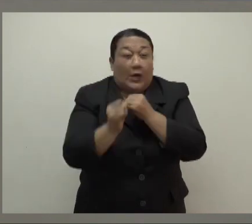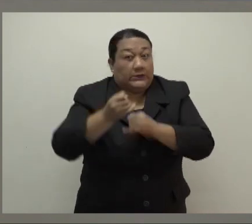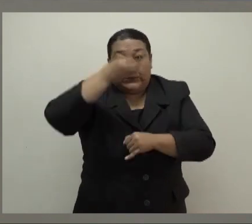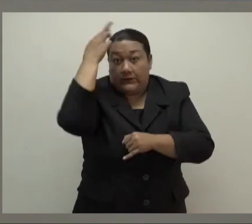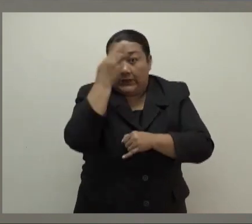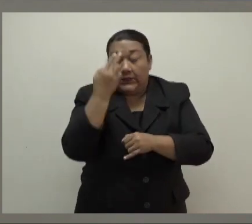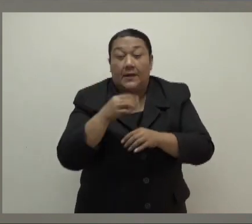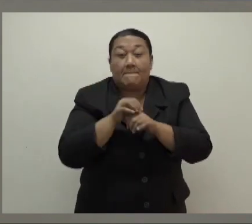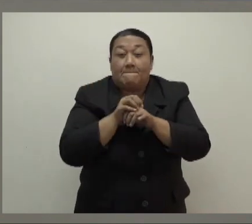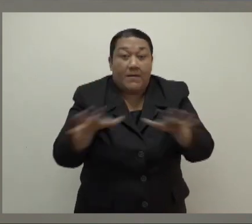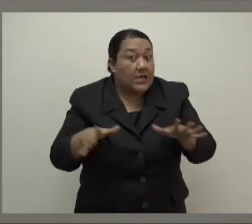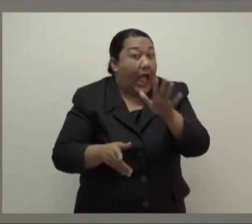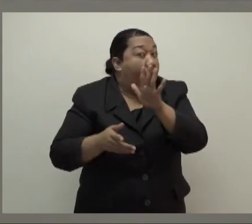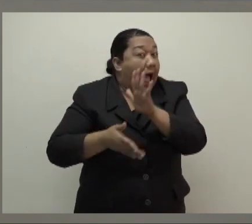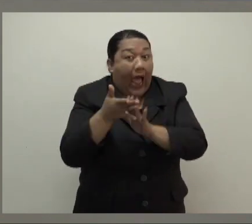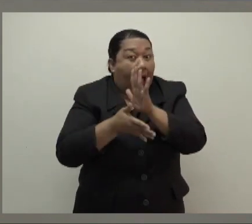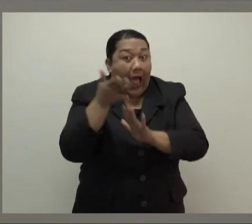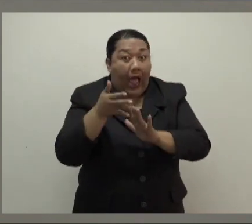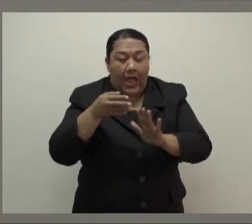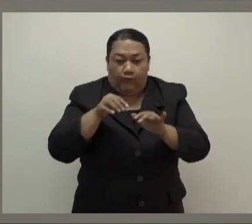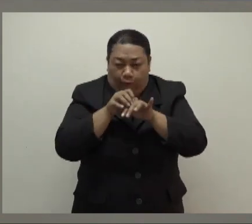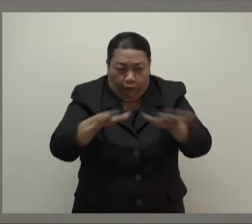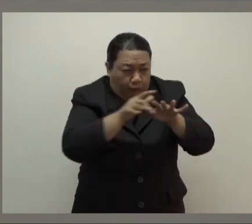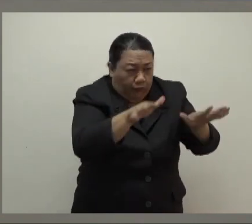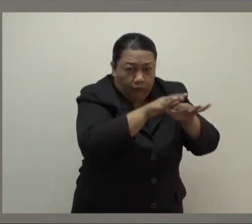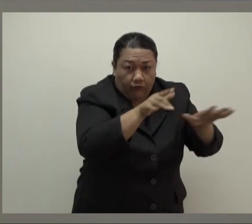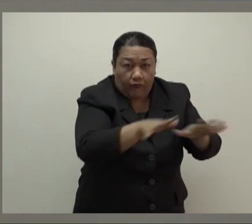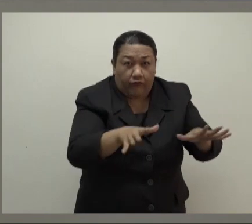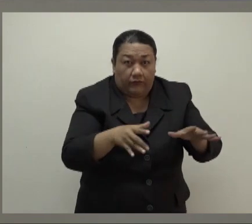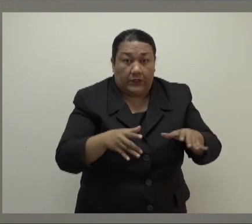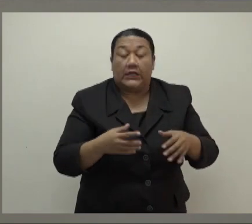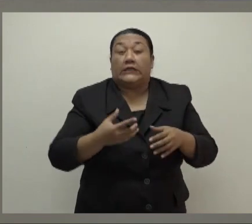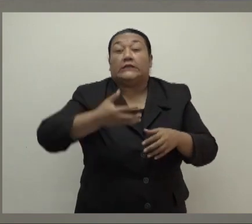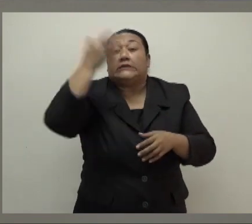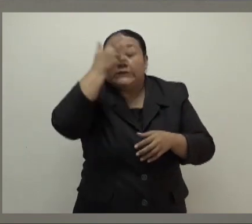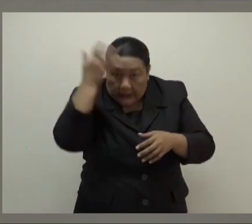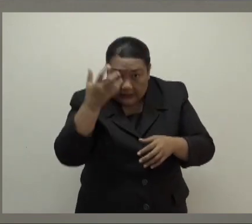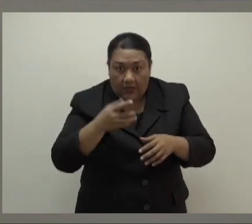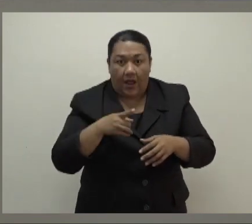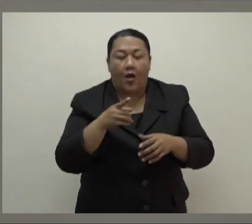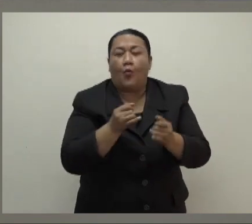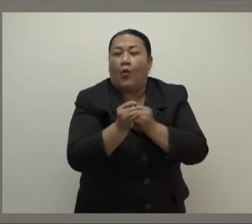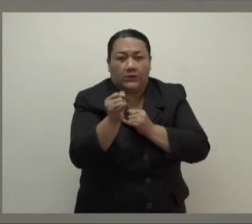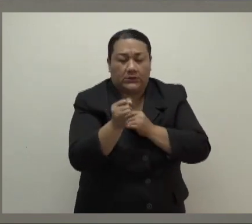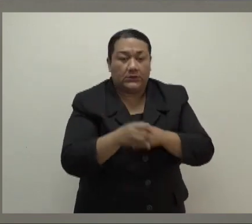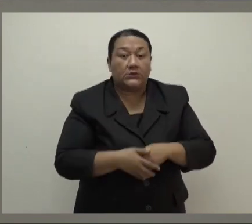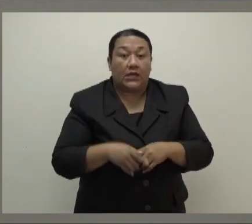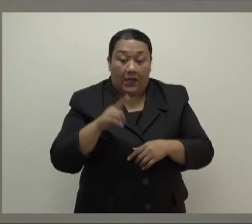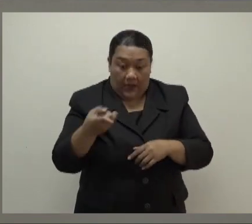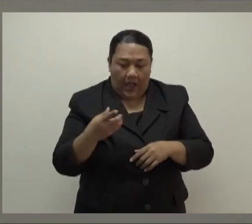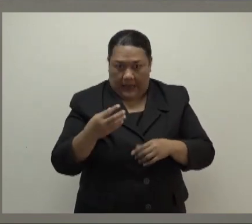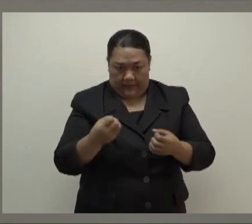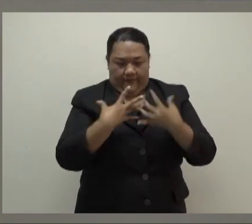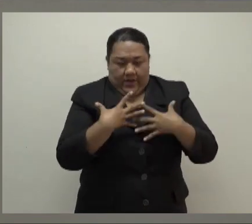its highly contagious nature posed a threat to the capacity of our healthcare system. We upped our enforcement of